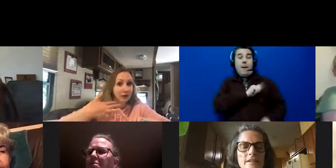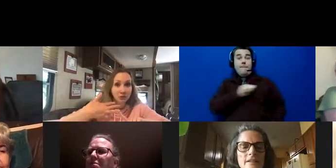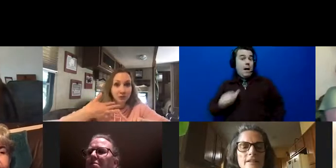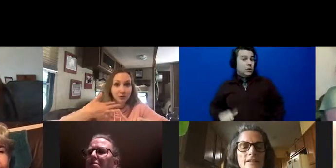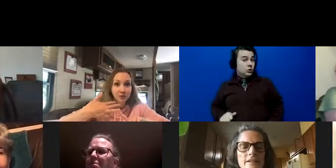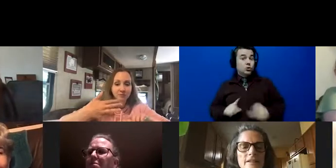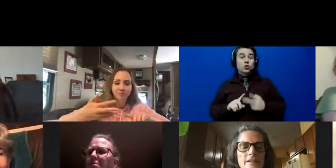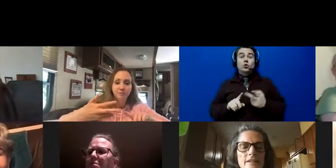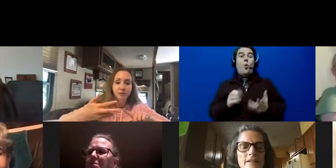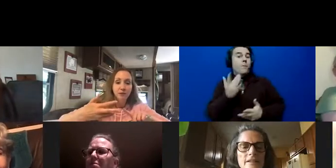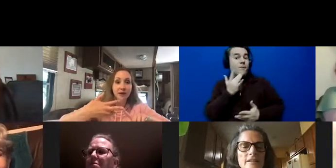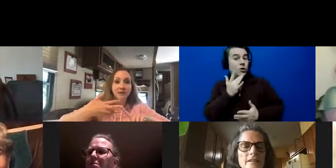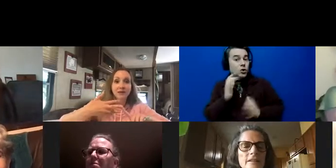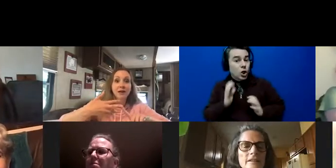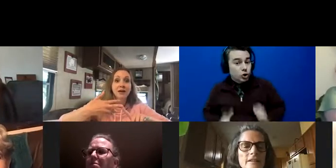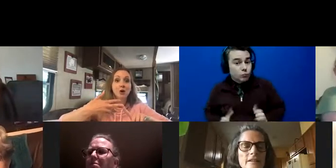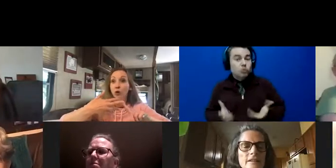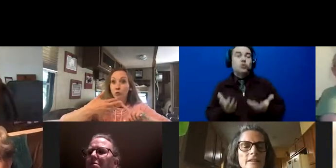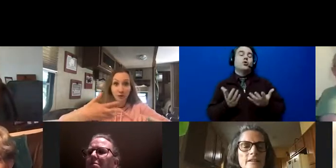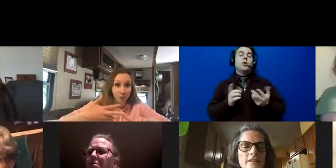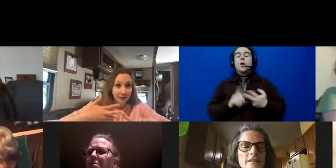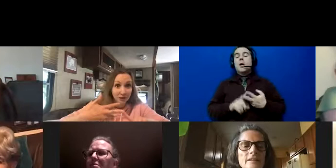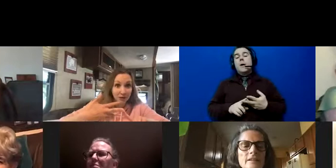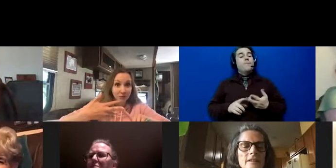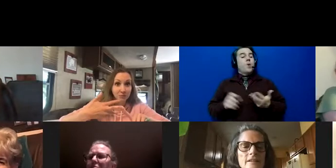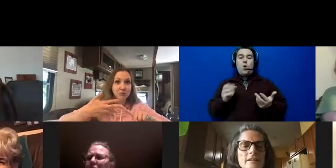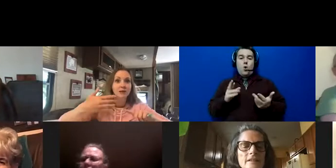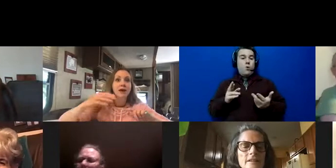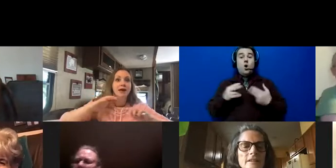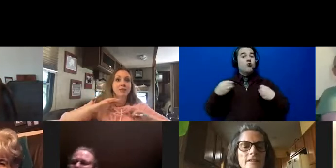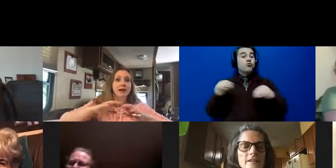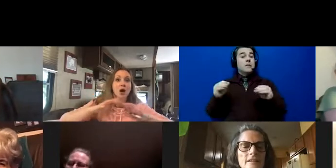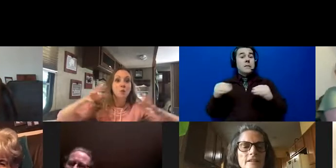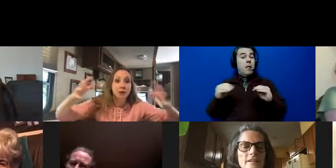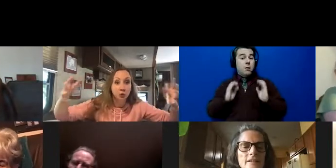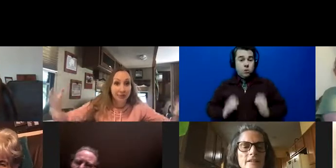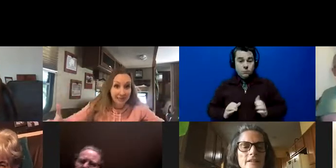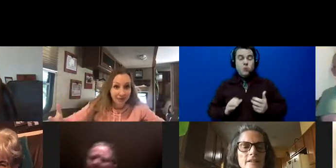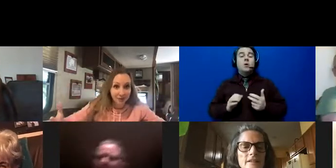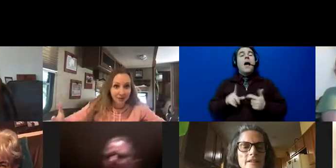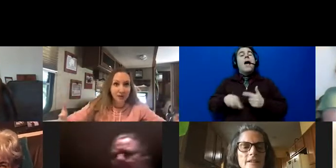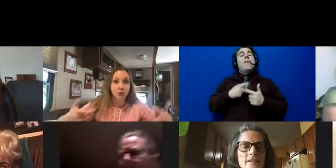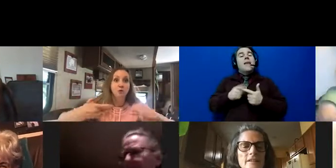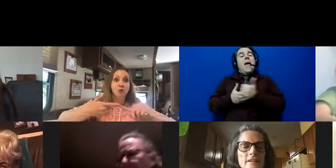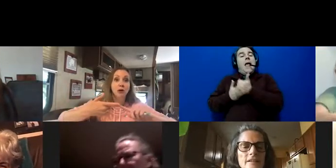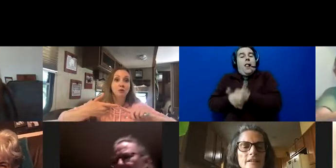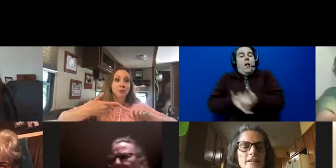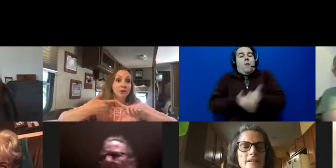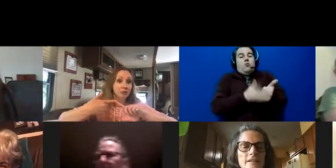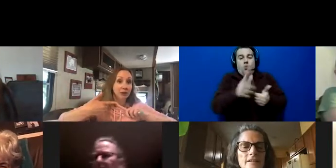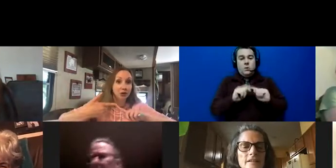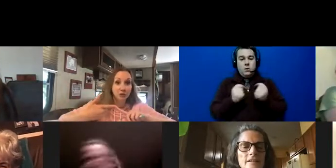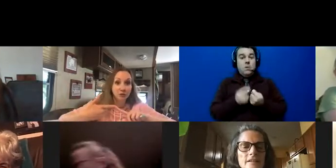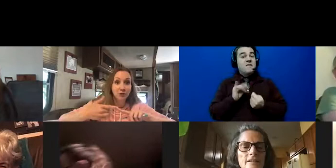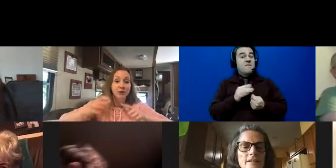preferred customers or retail customers and then helping your team. So if you help